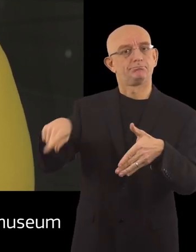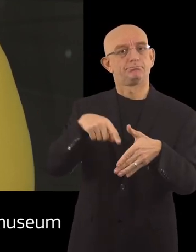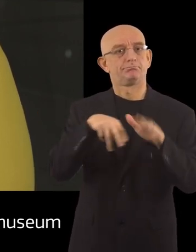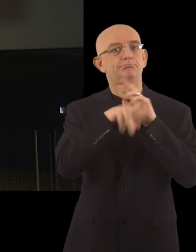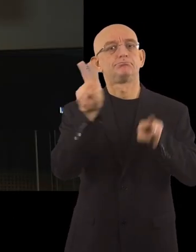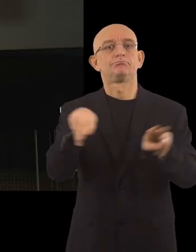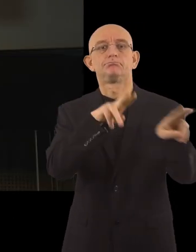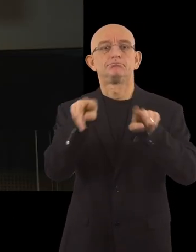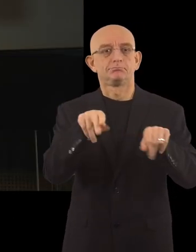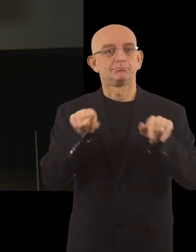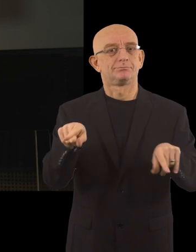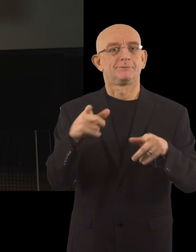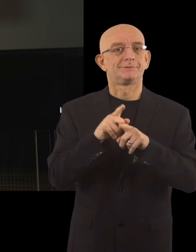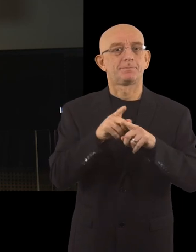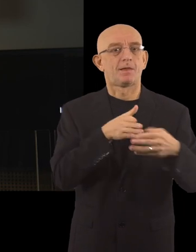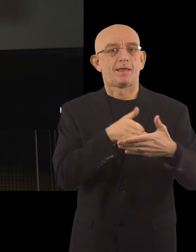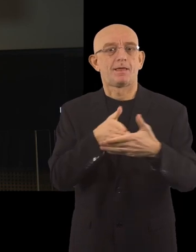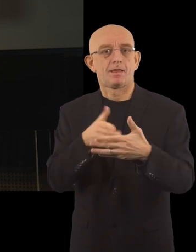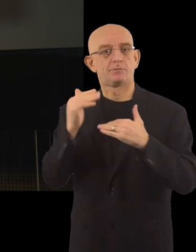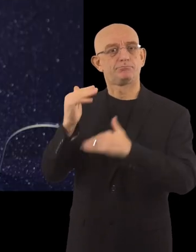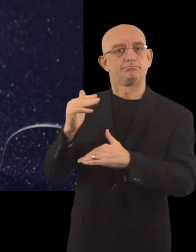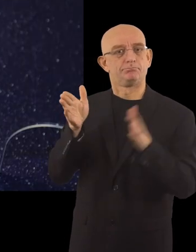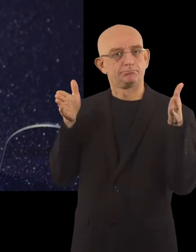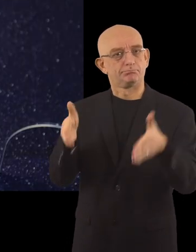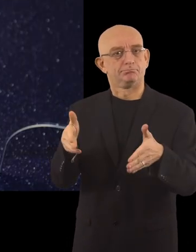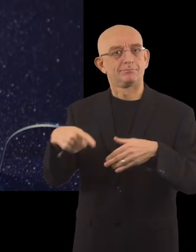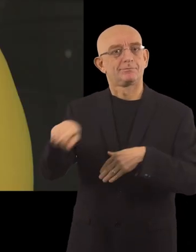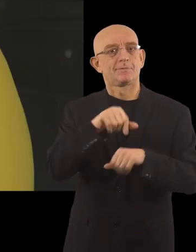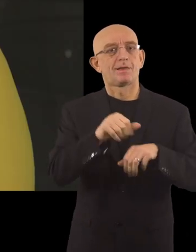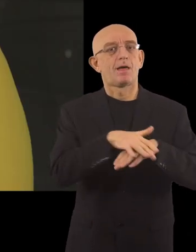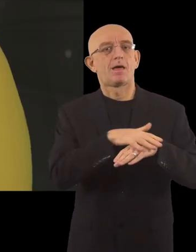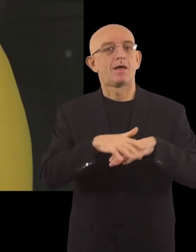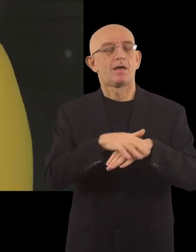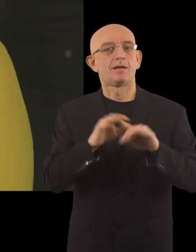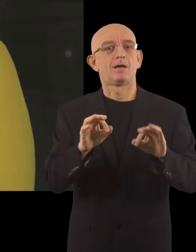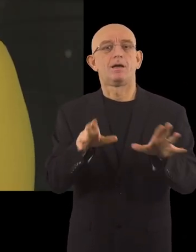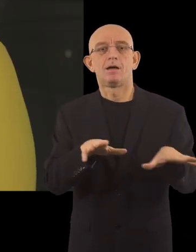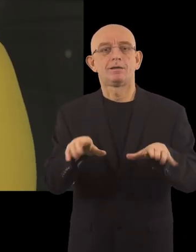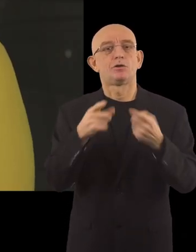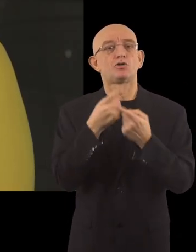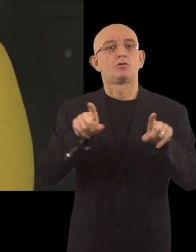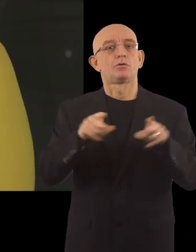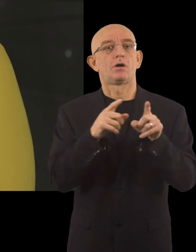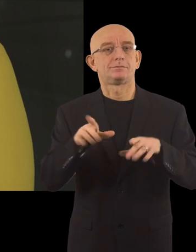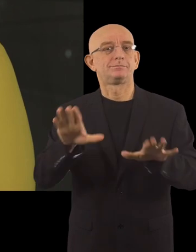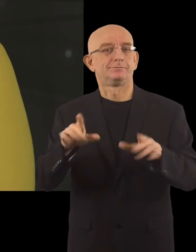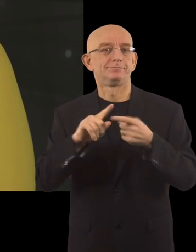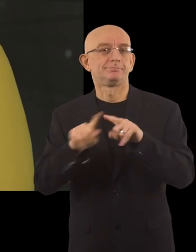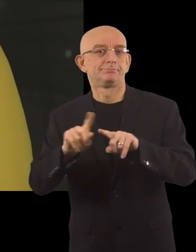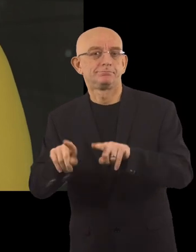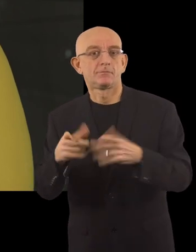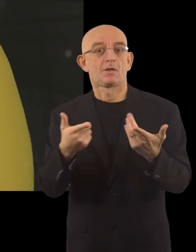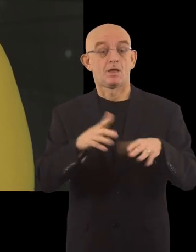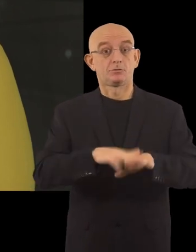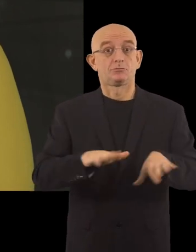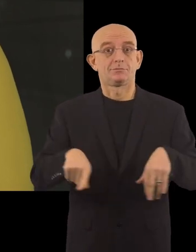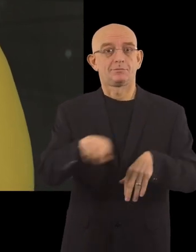Or, for example, the sensory-friendly concert event, where children can access the mute room or the muting headphones. This enables them